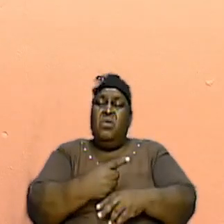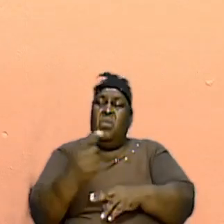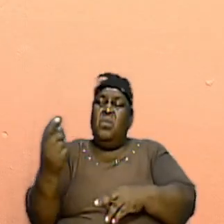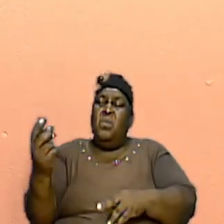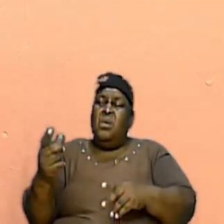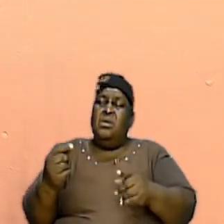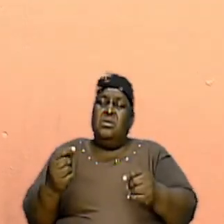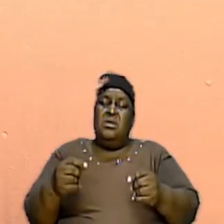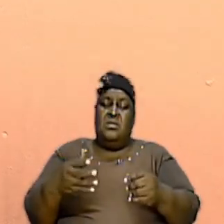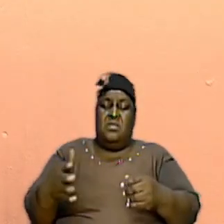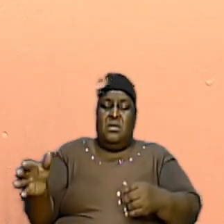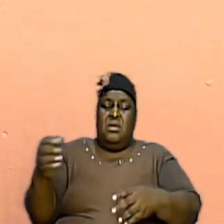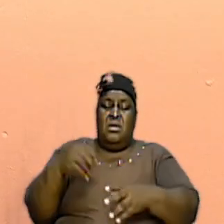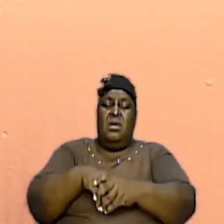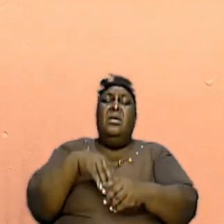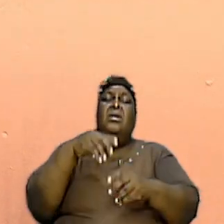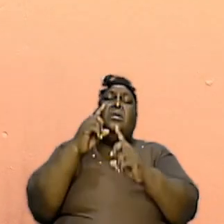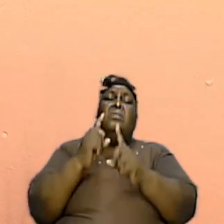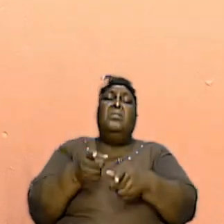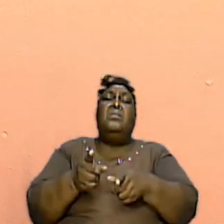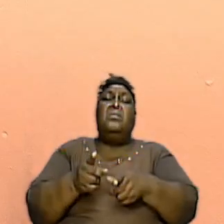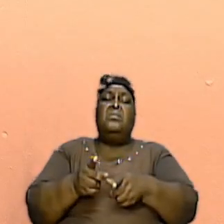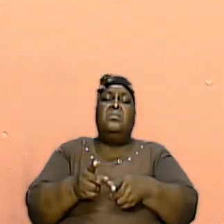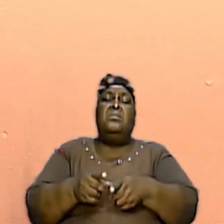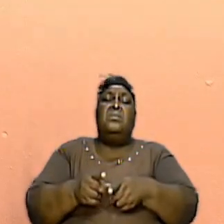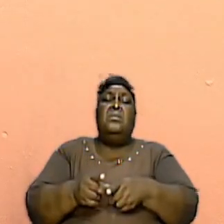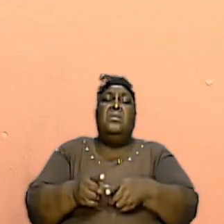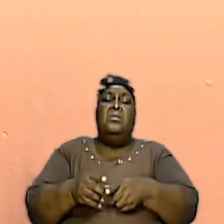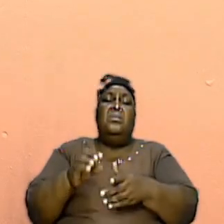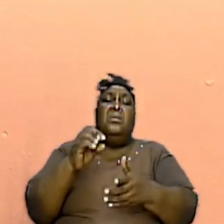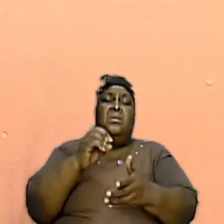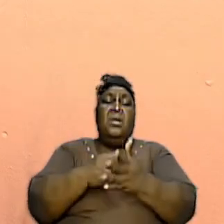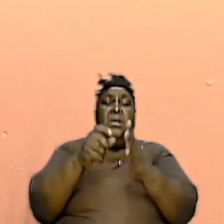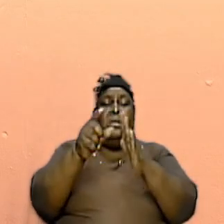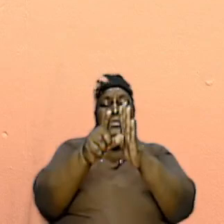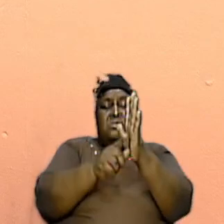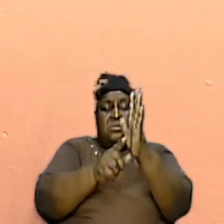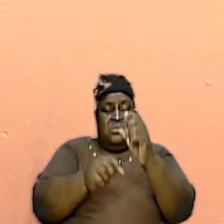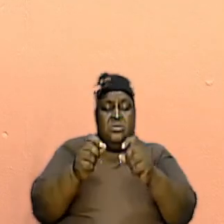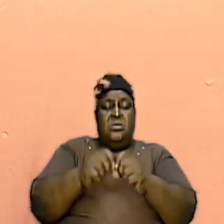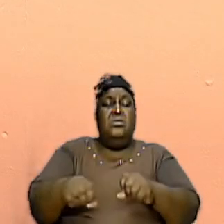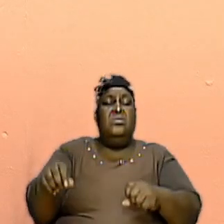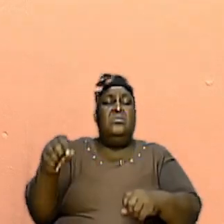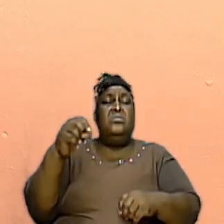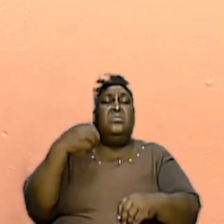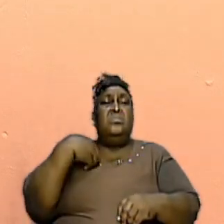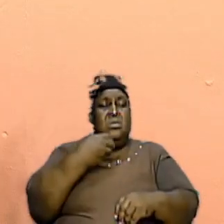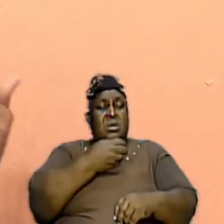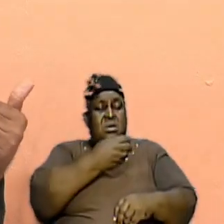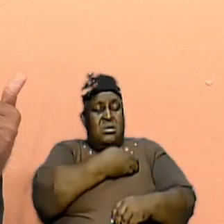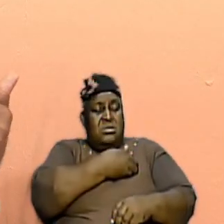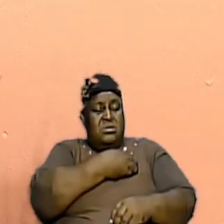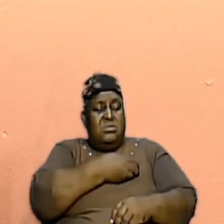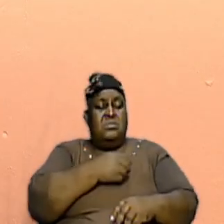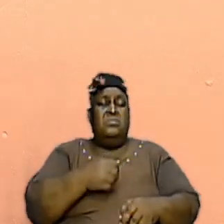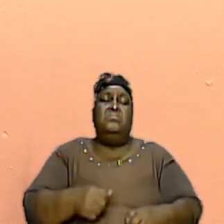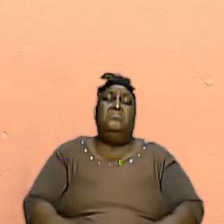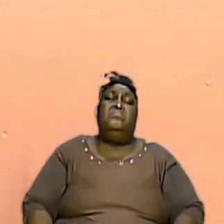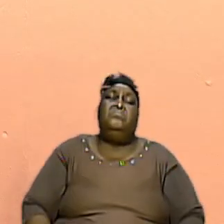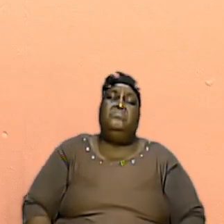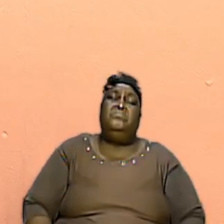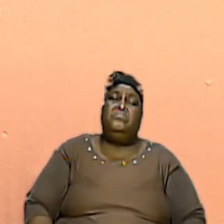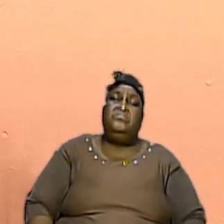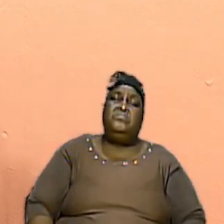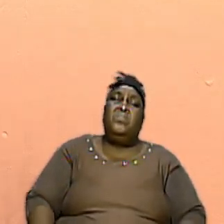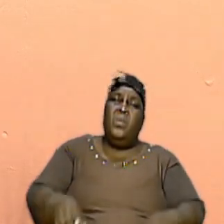their order, and that was a lesson to us. We also see where God required,